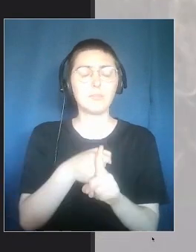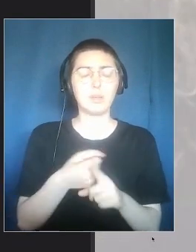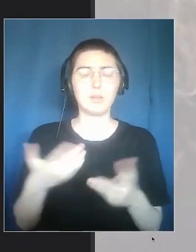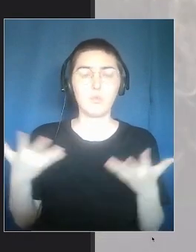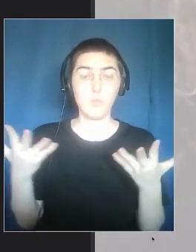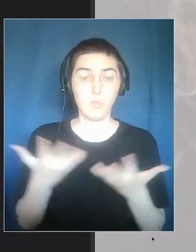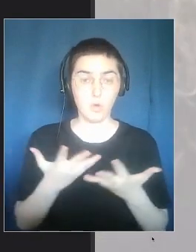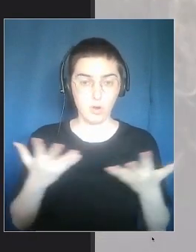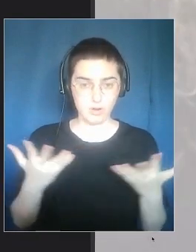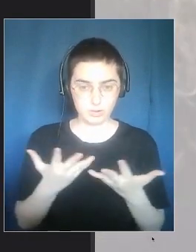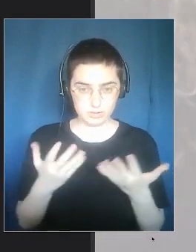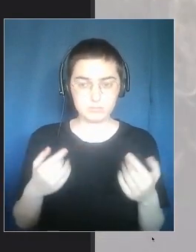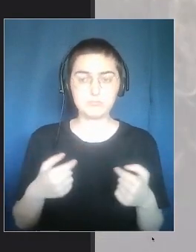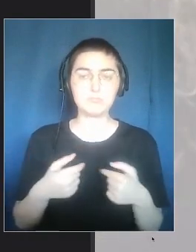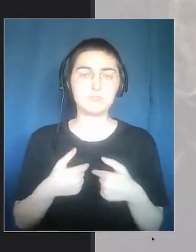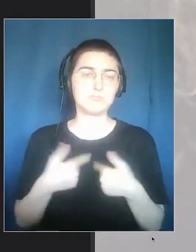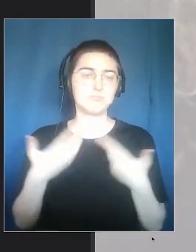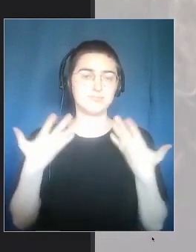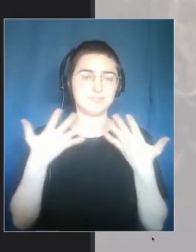on museums?